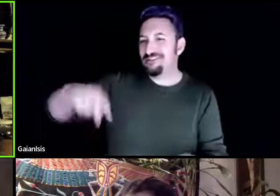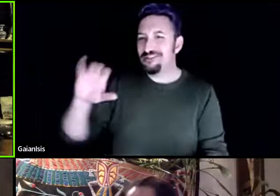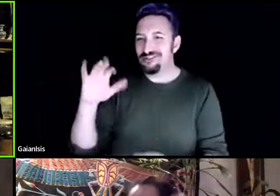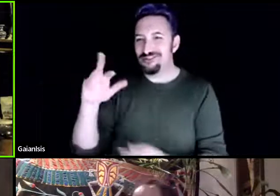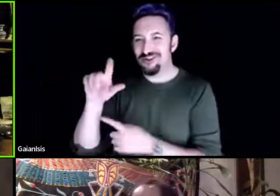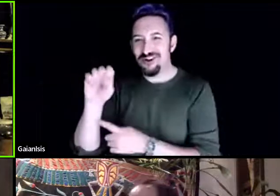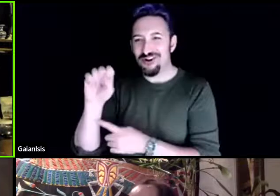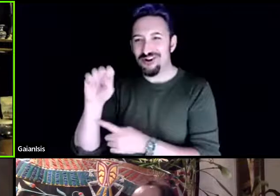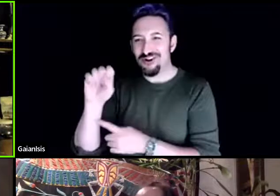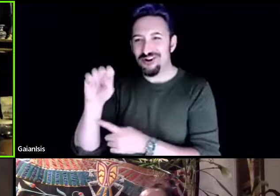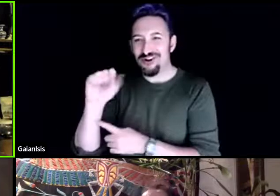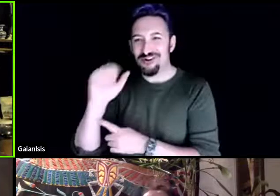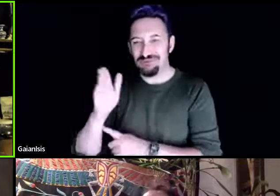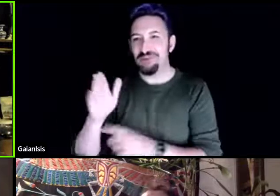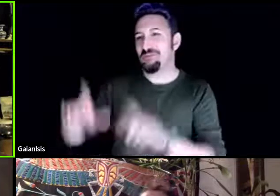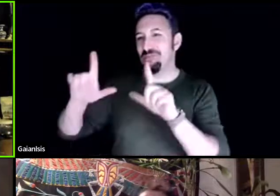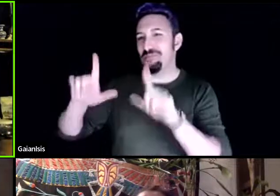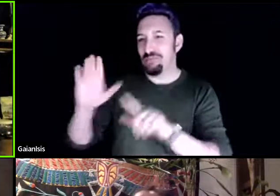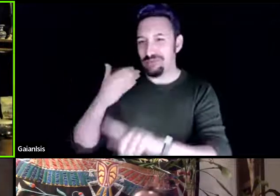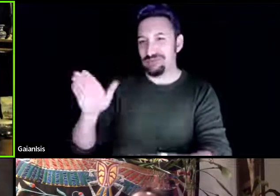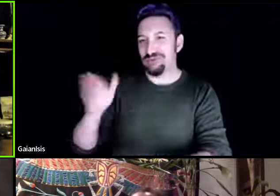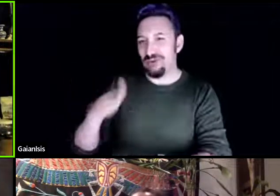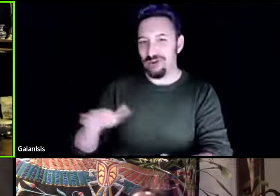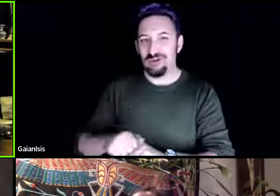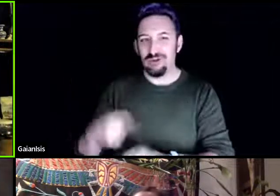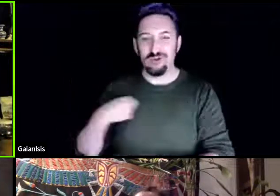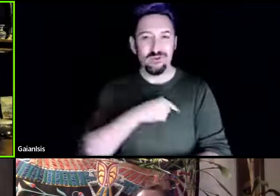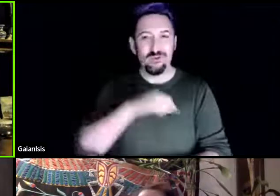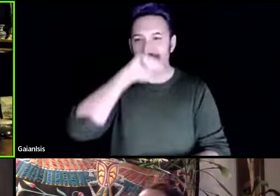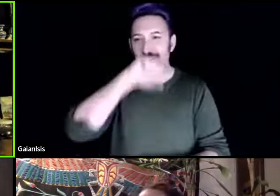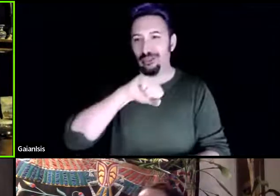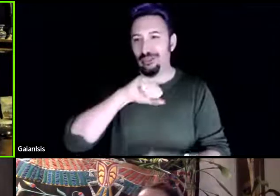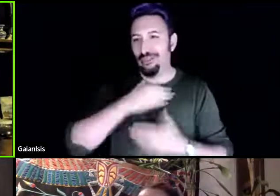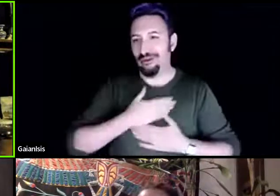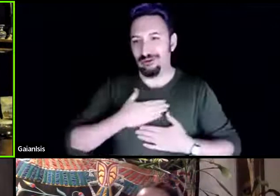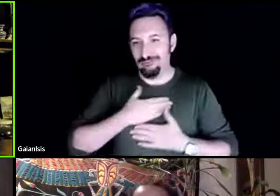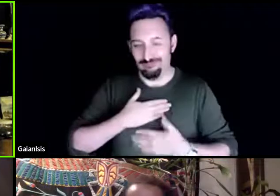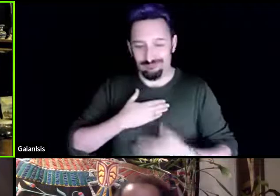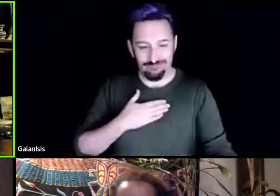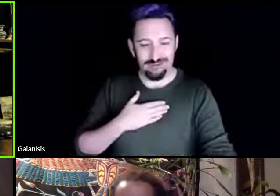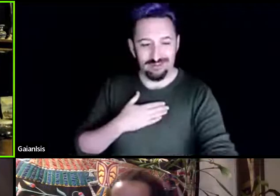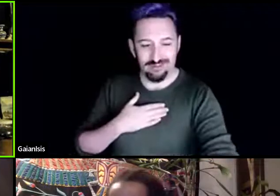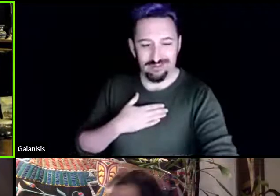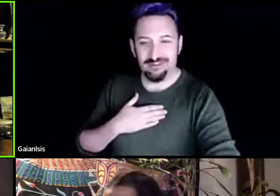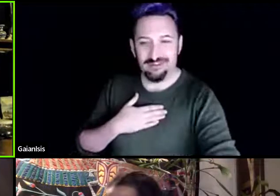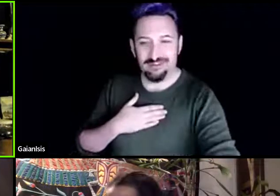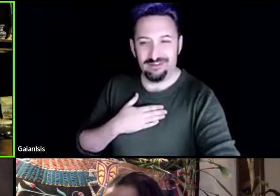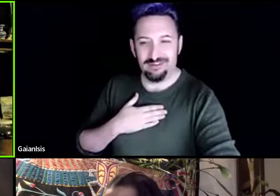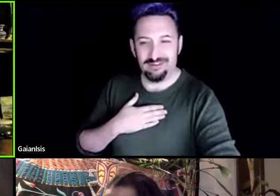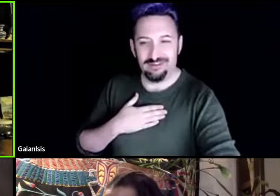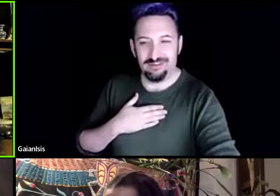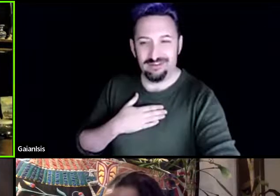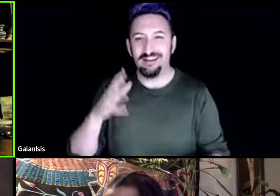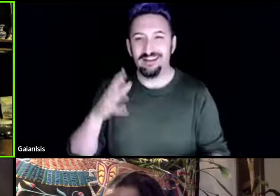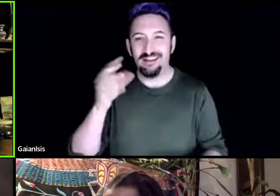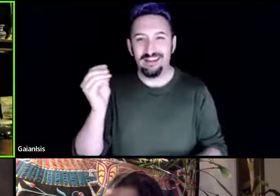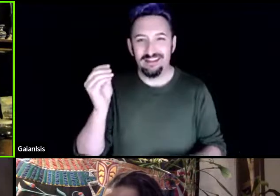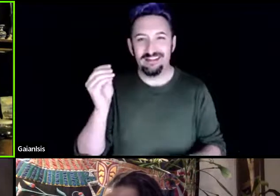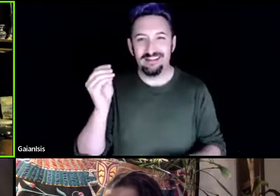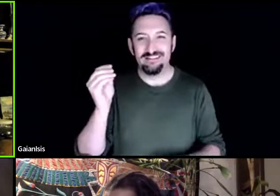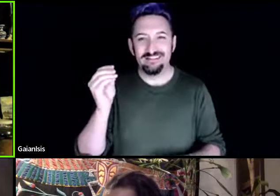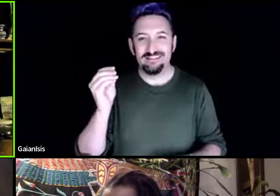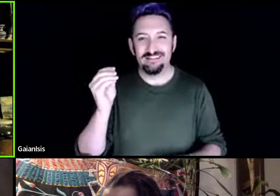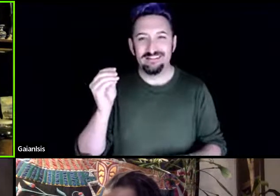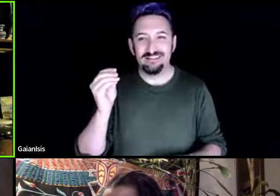um we really love um and um it's john batiste